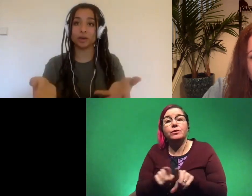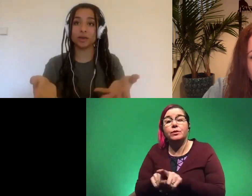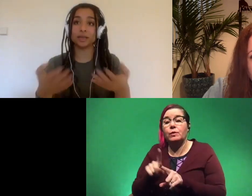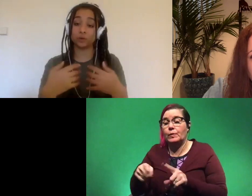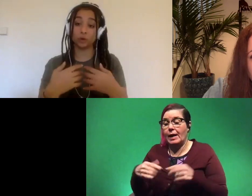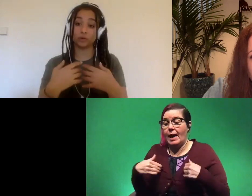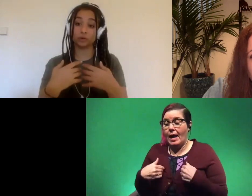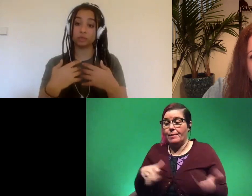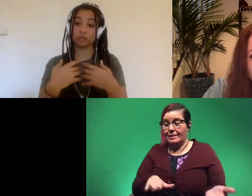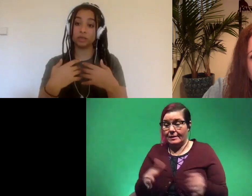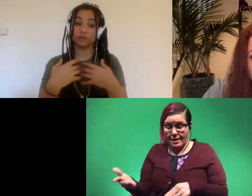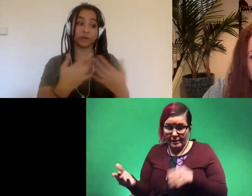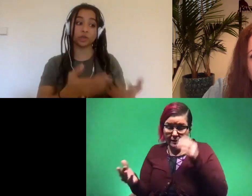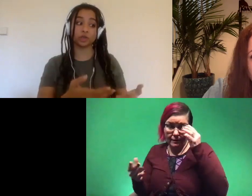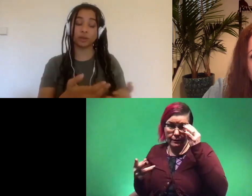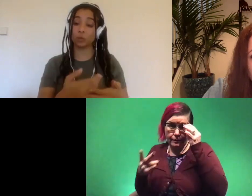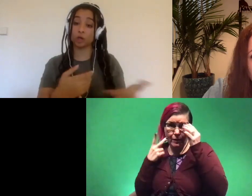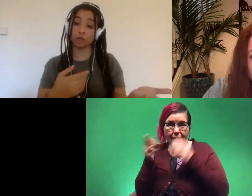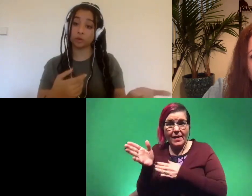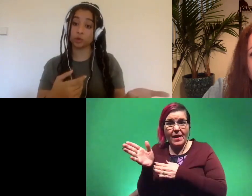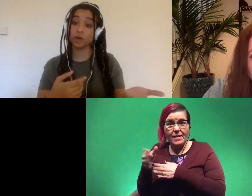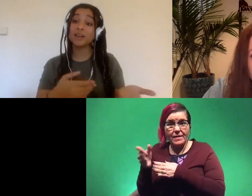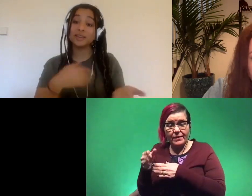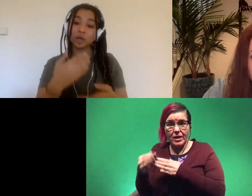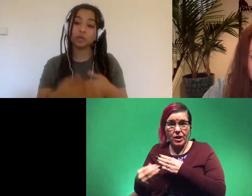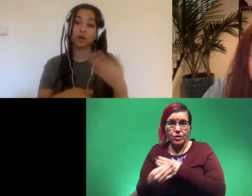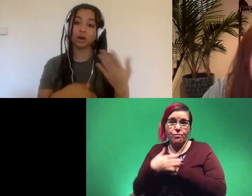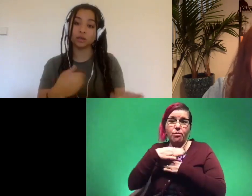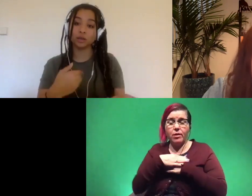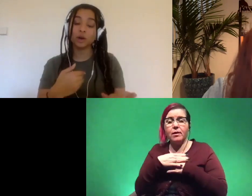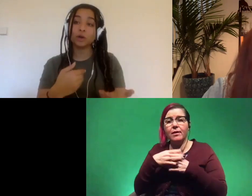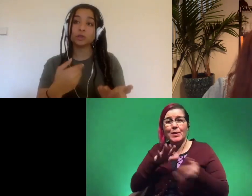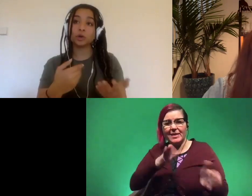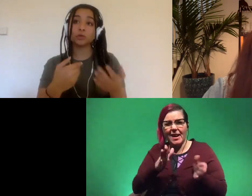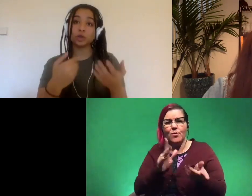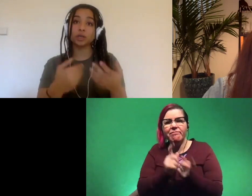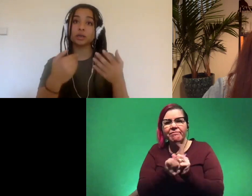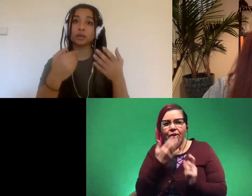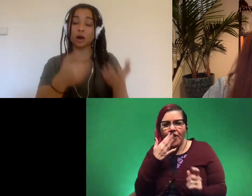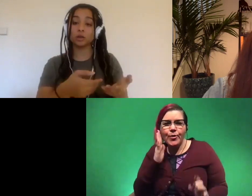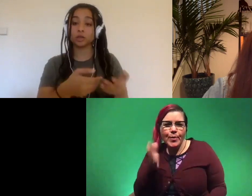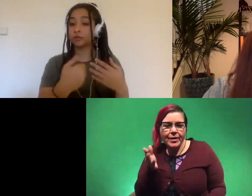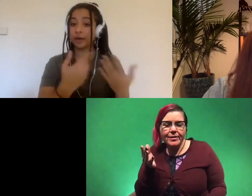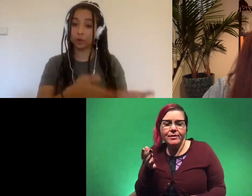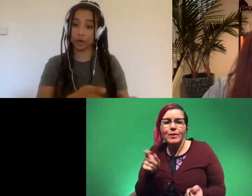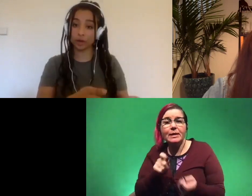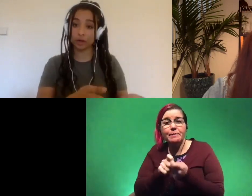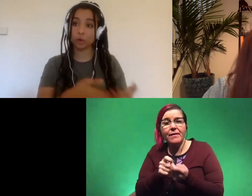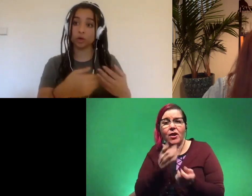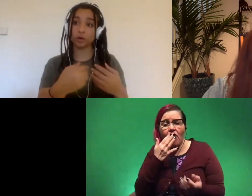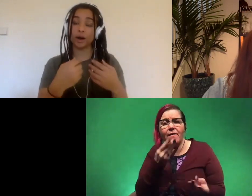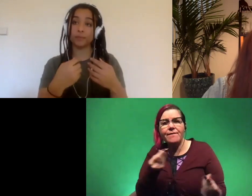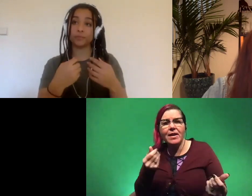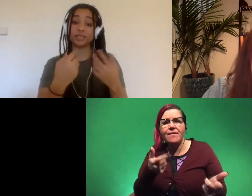animal dies like if you've ever seen a fish that washed up on shore they change color so certain colors fade quicker